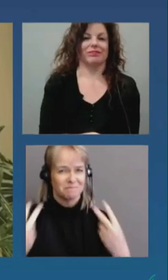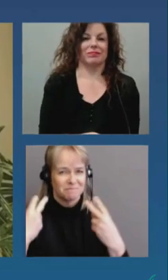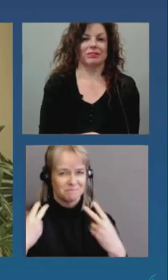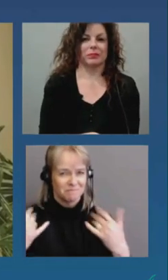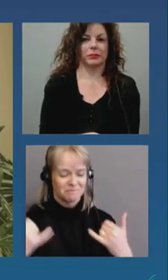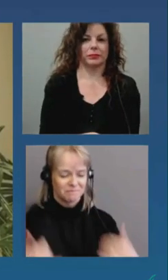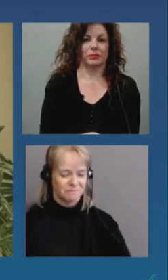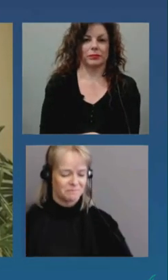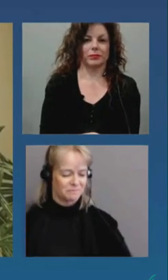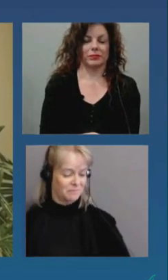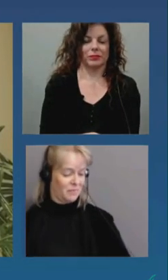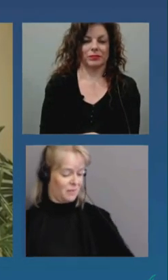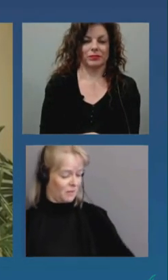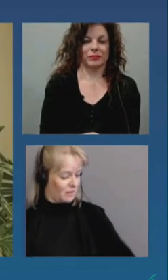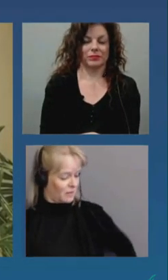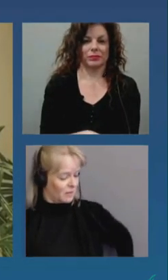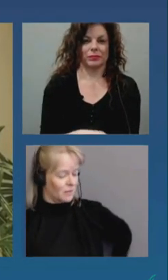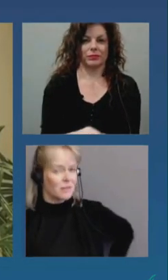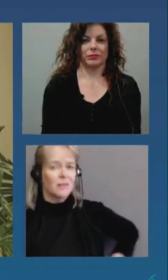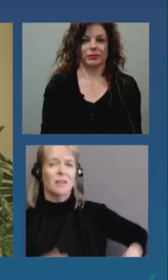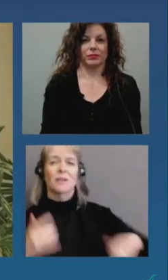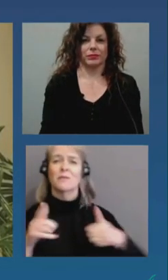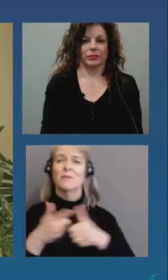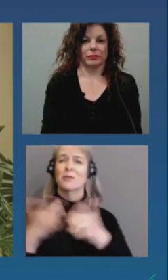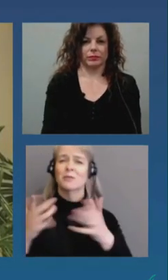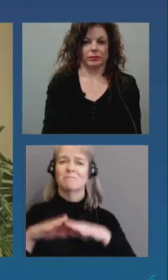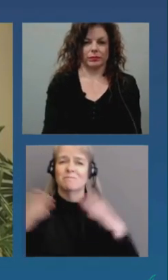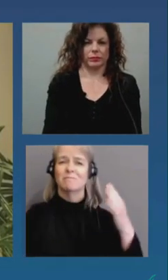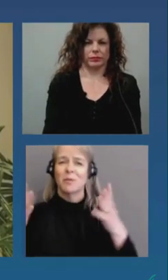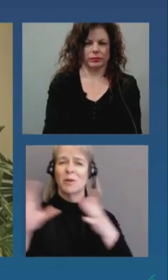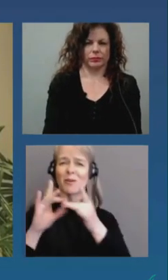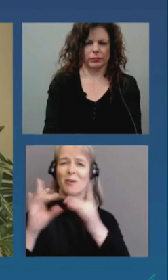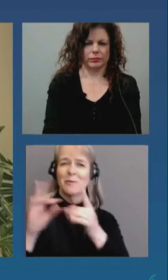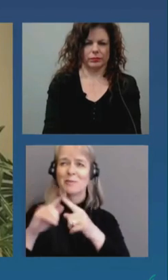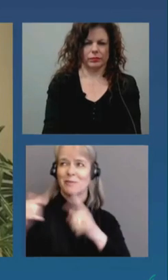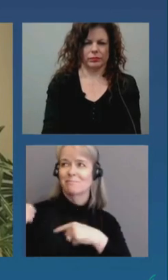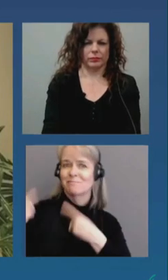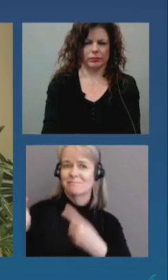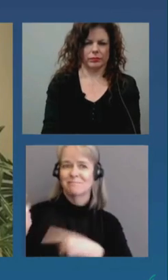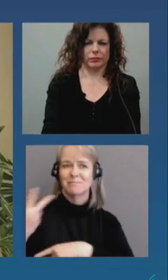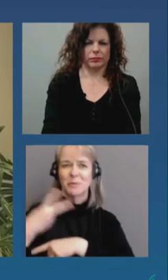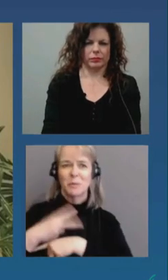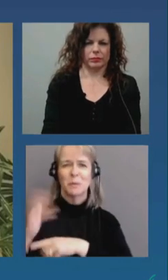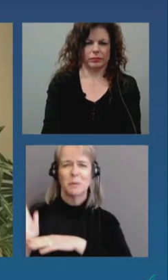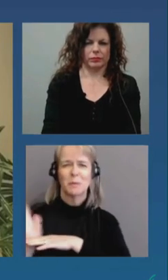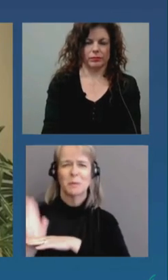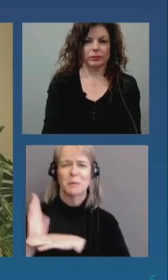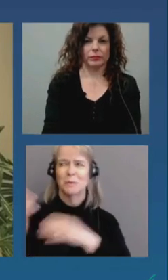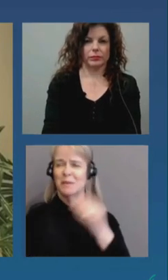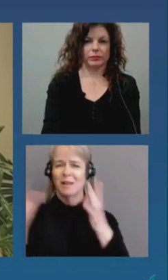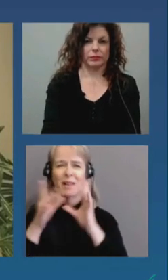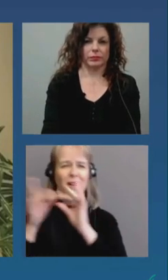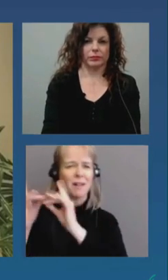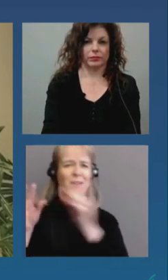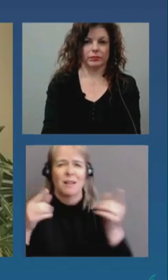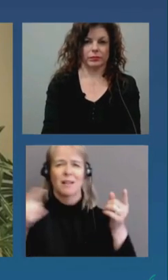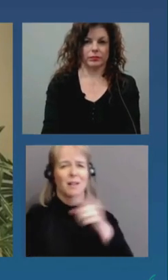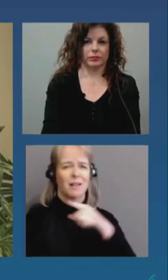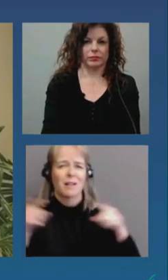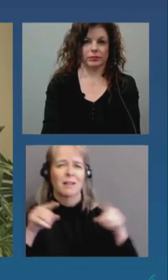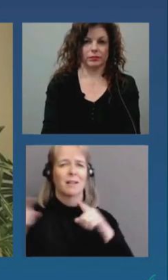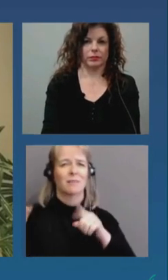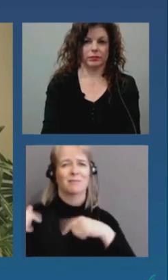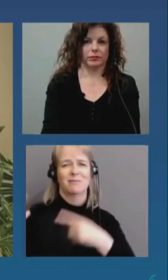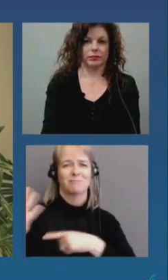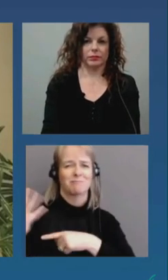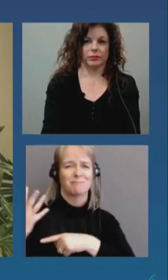commenting on the last couple of days. It's been a fury of activity over the course of the last four or five days, and I want to thank